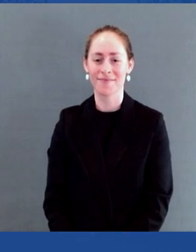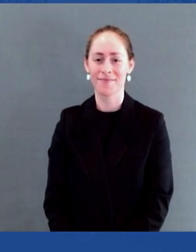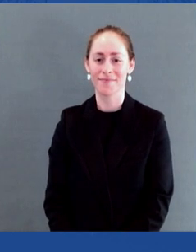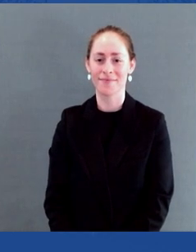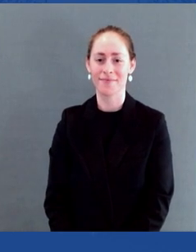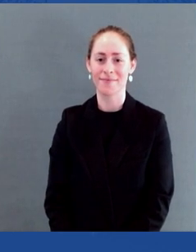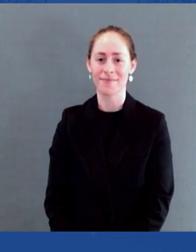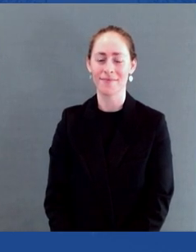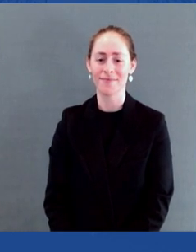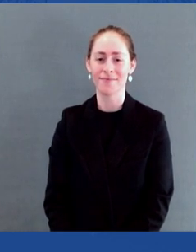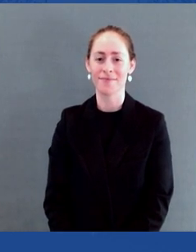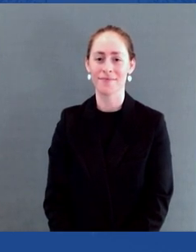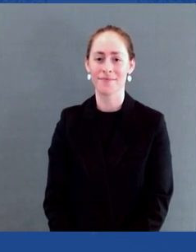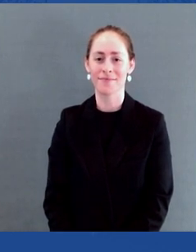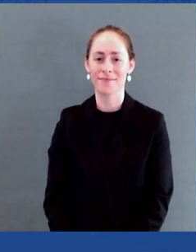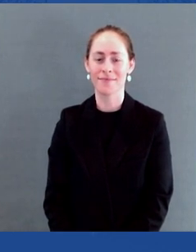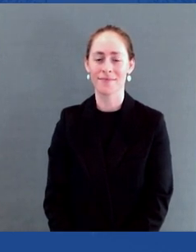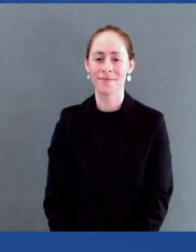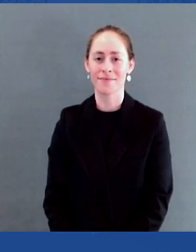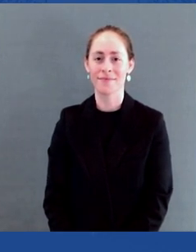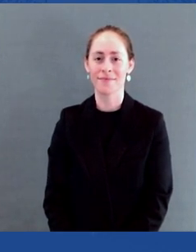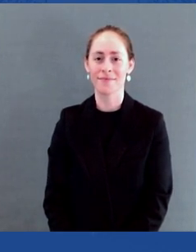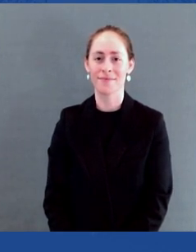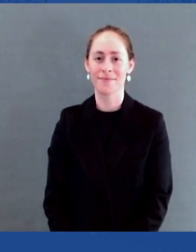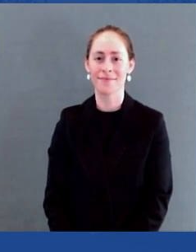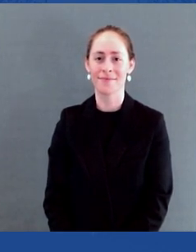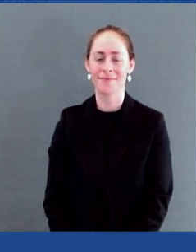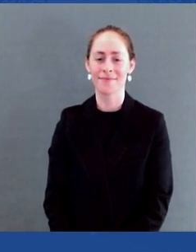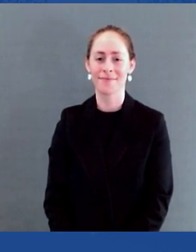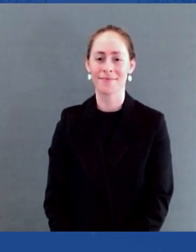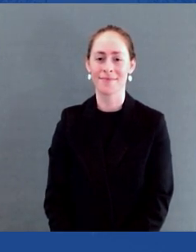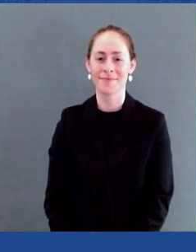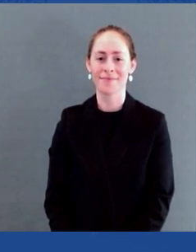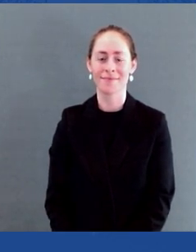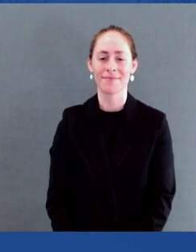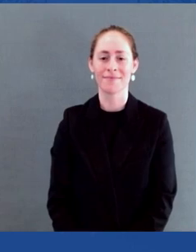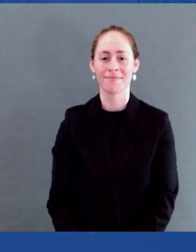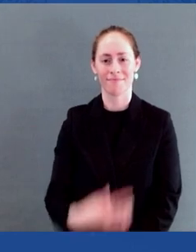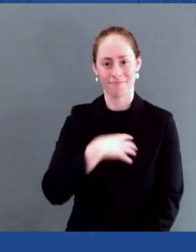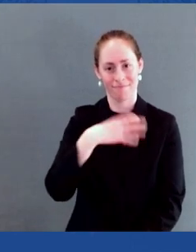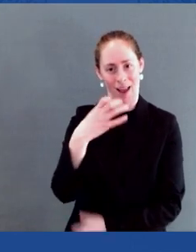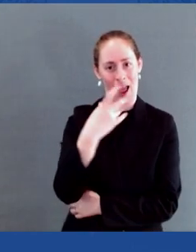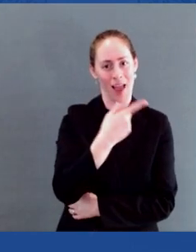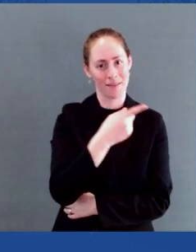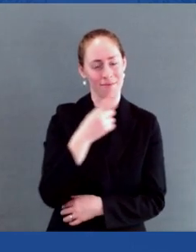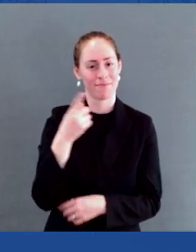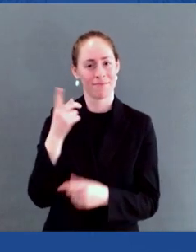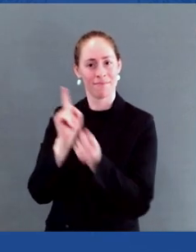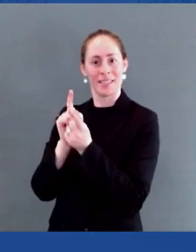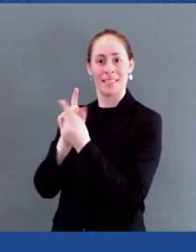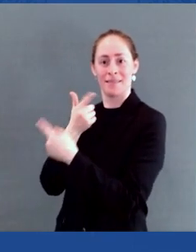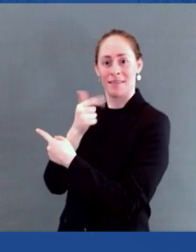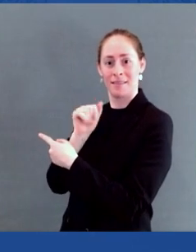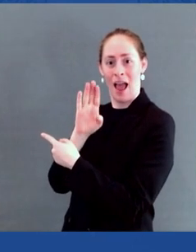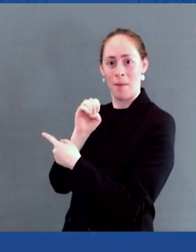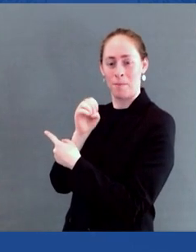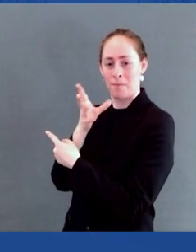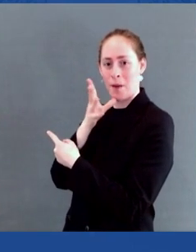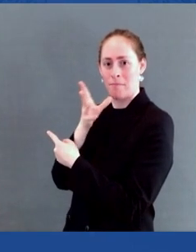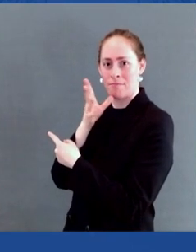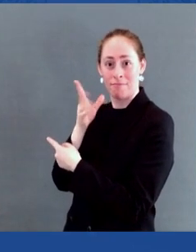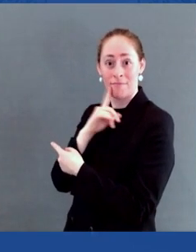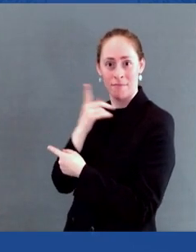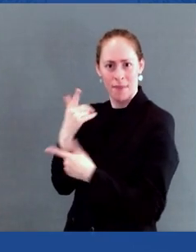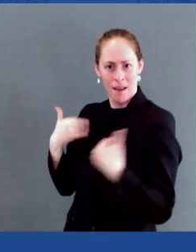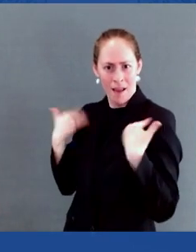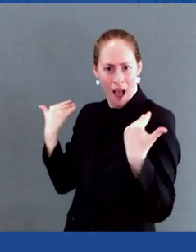I want you to meet Gabe's mom, who I still believe is more like his sister than his mom. She is